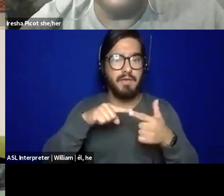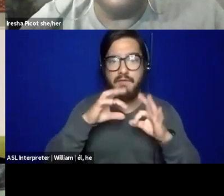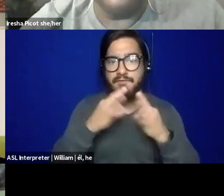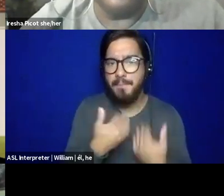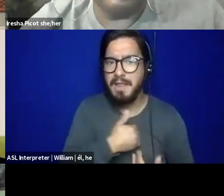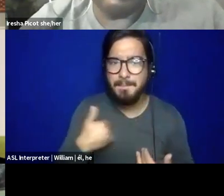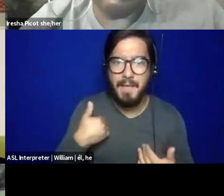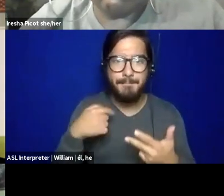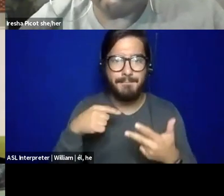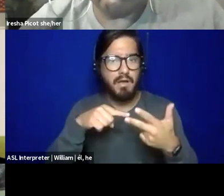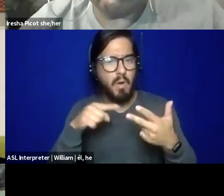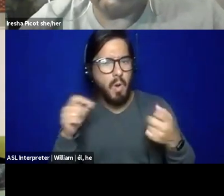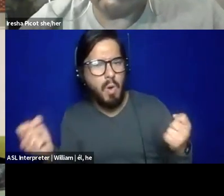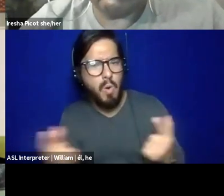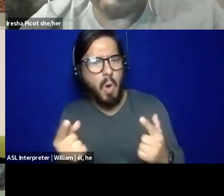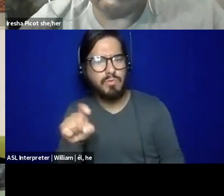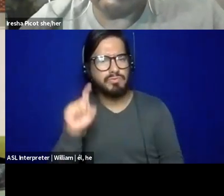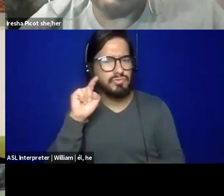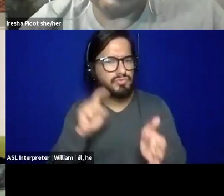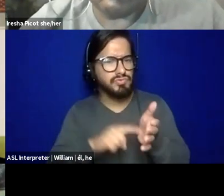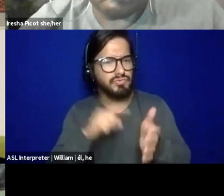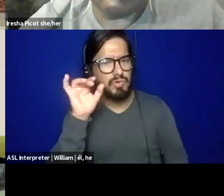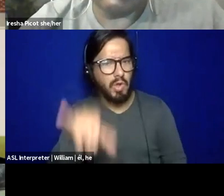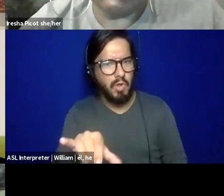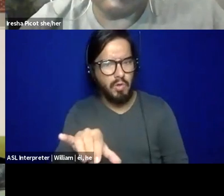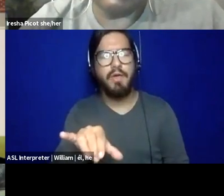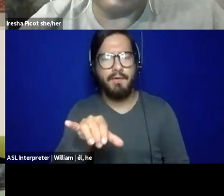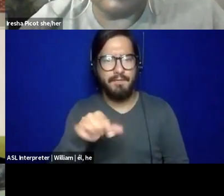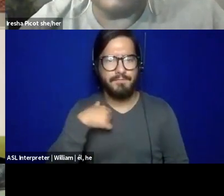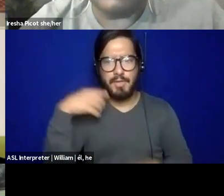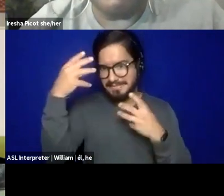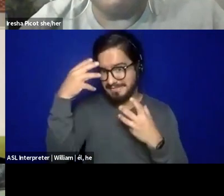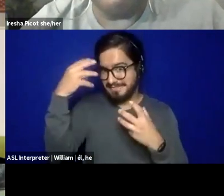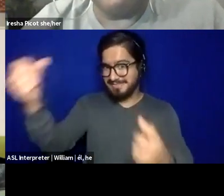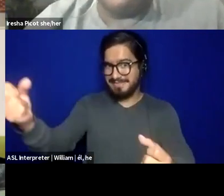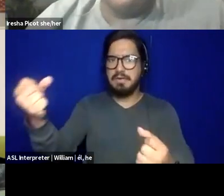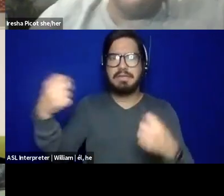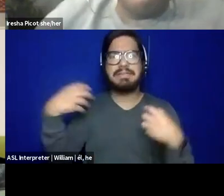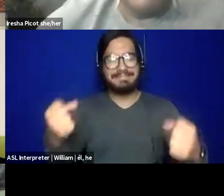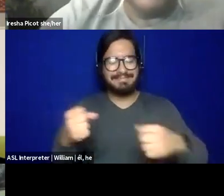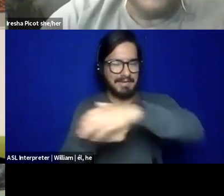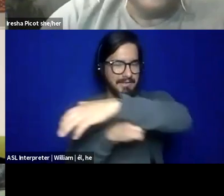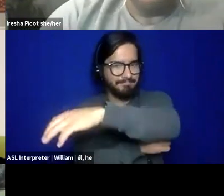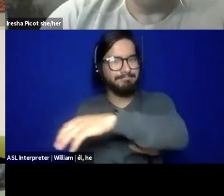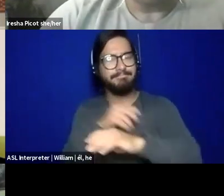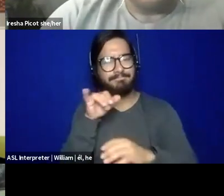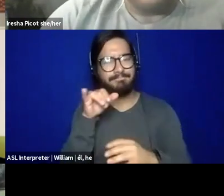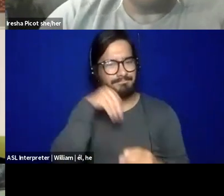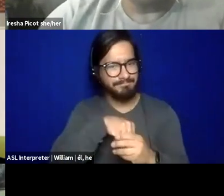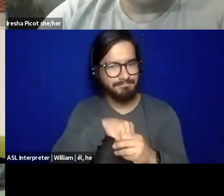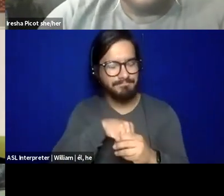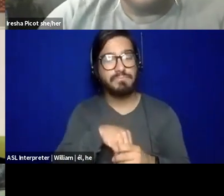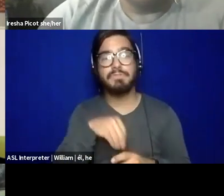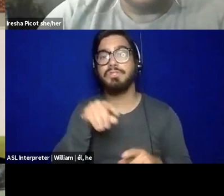to recognize that and really coming from that strength-based piece, um, and recognizing that abolition does have a place in mental health.